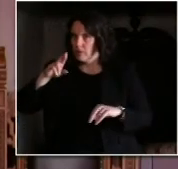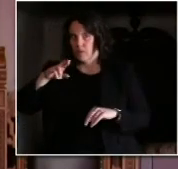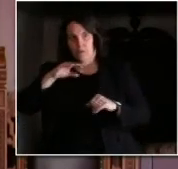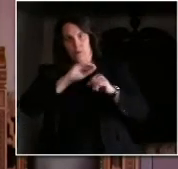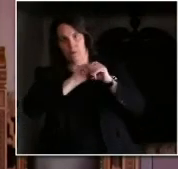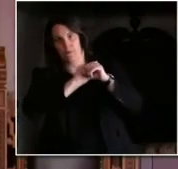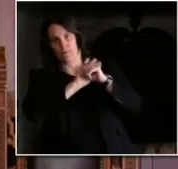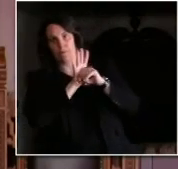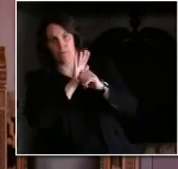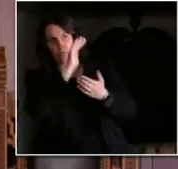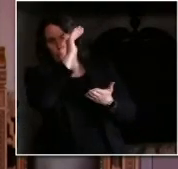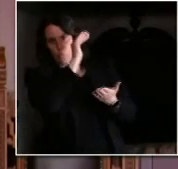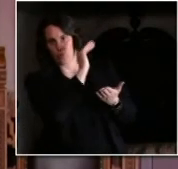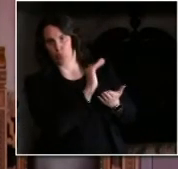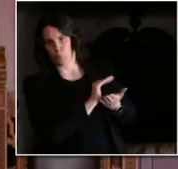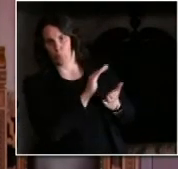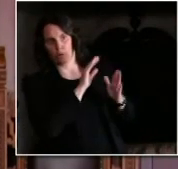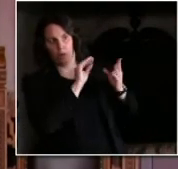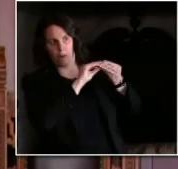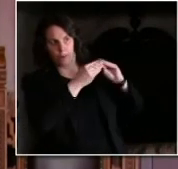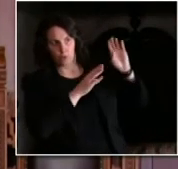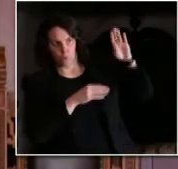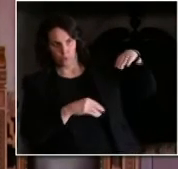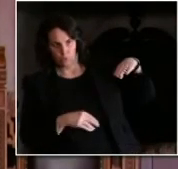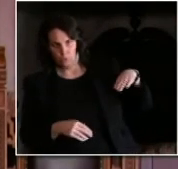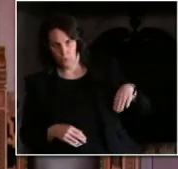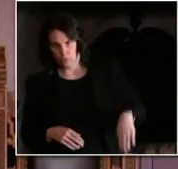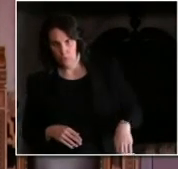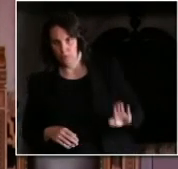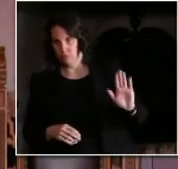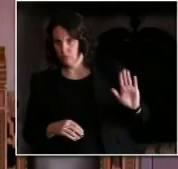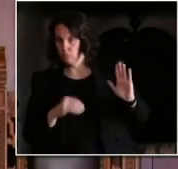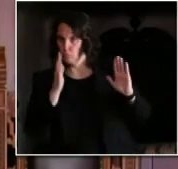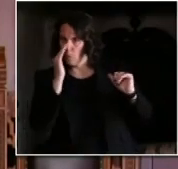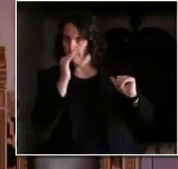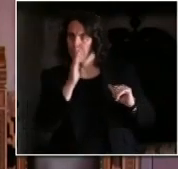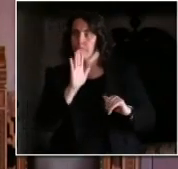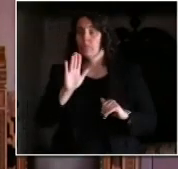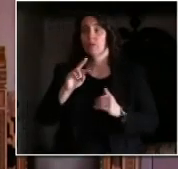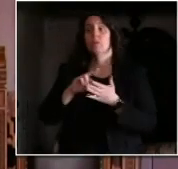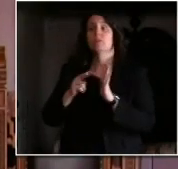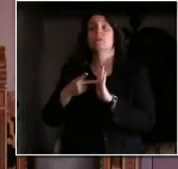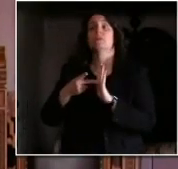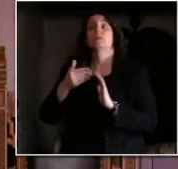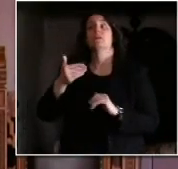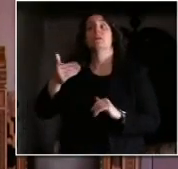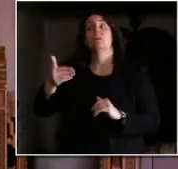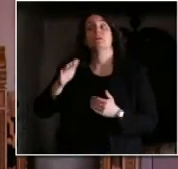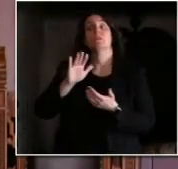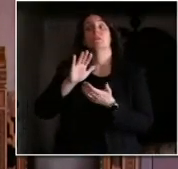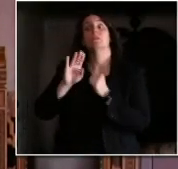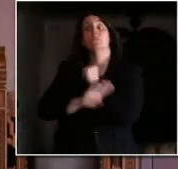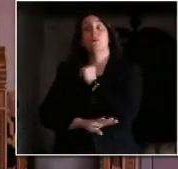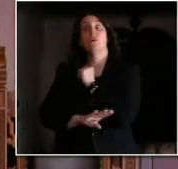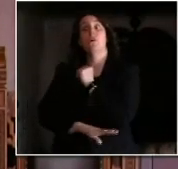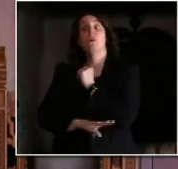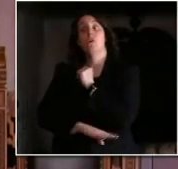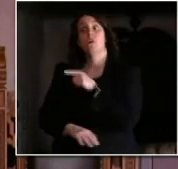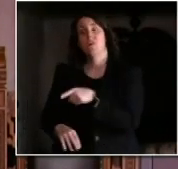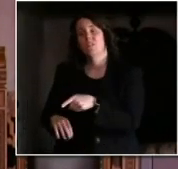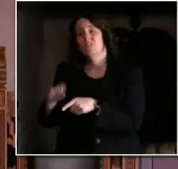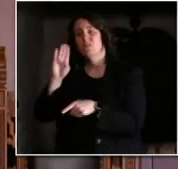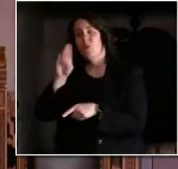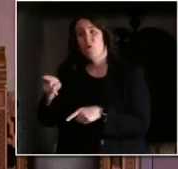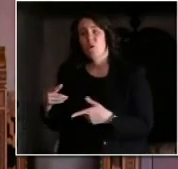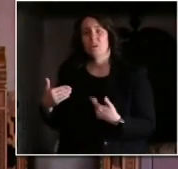been virtually eradicated because schools not only have a lot of little kids in it, and I know little kids are less likely